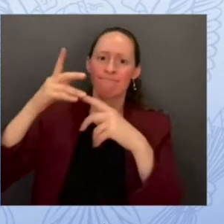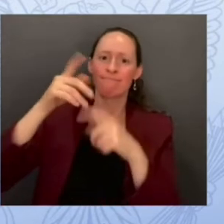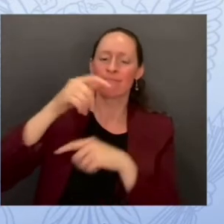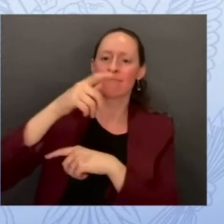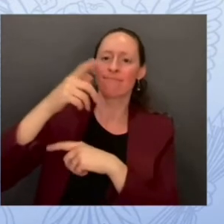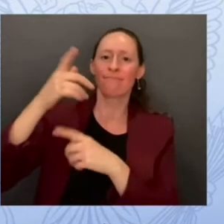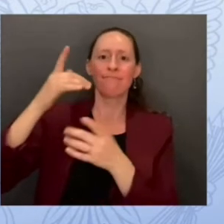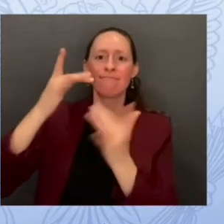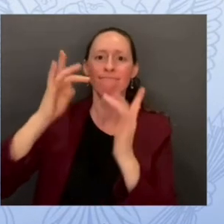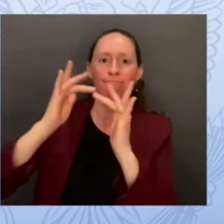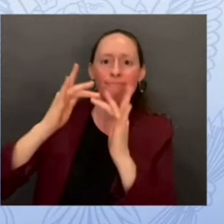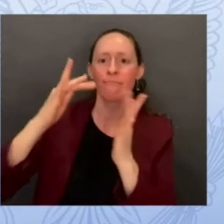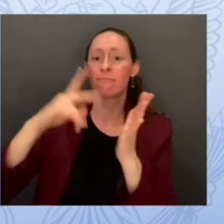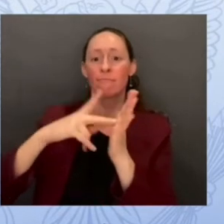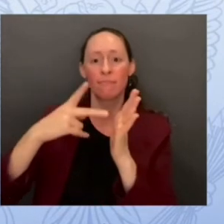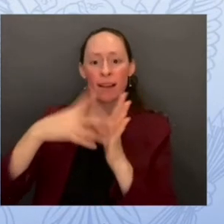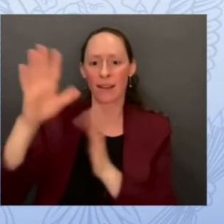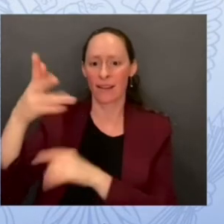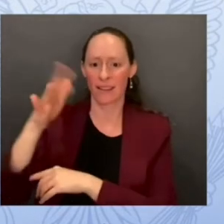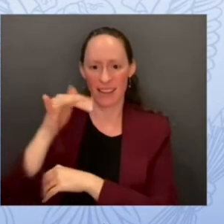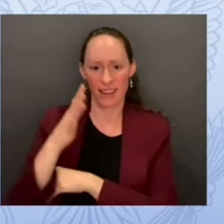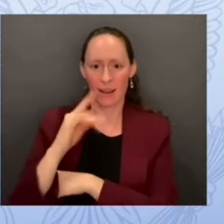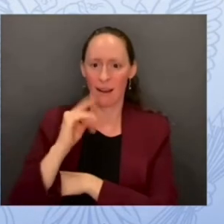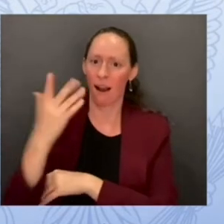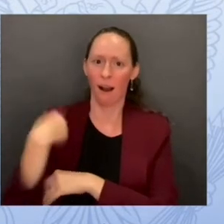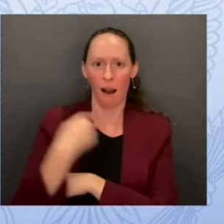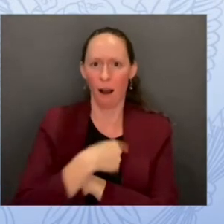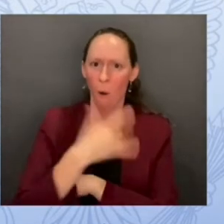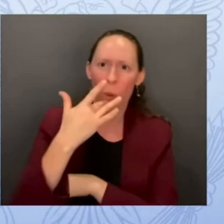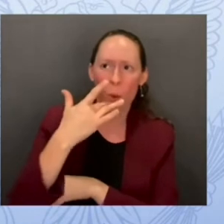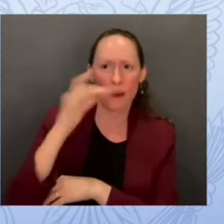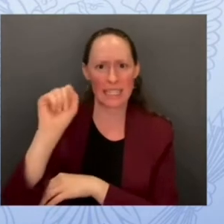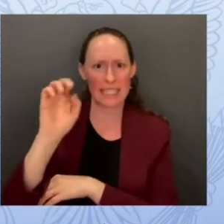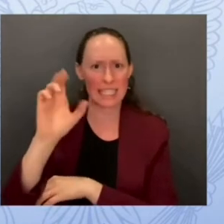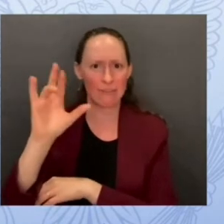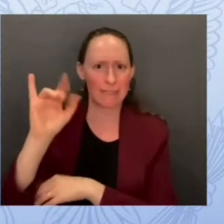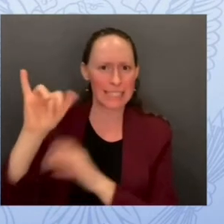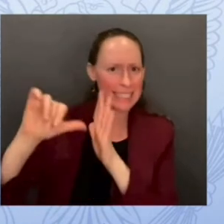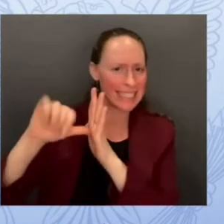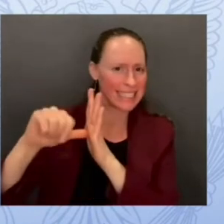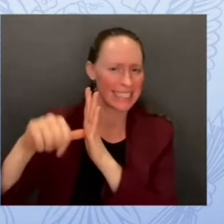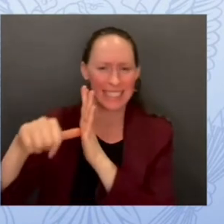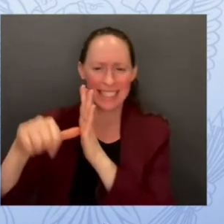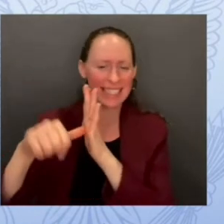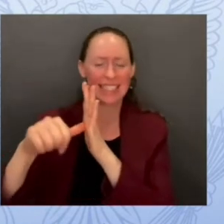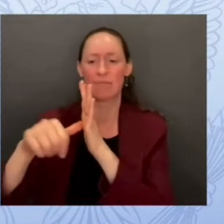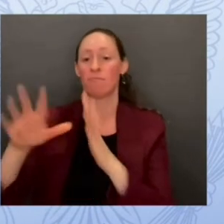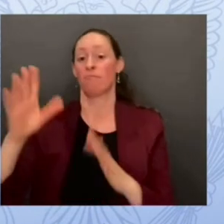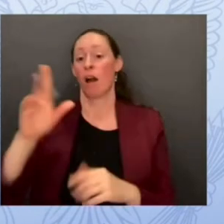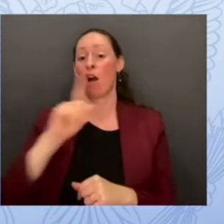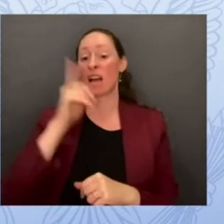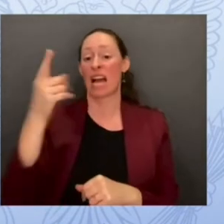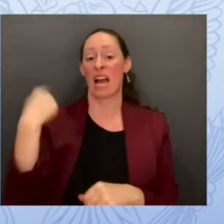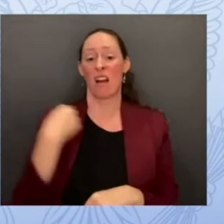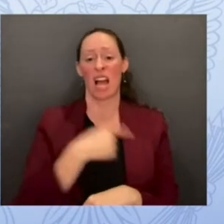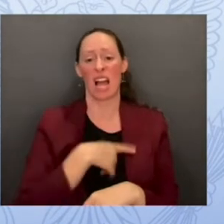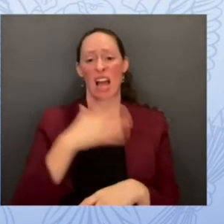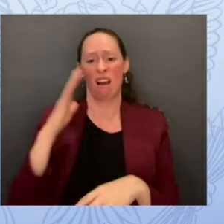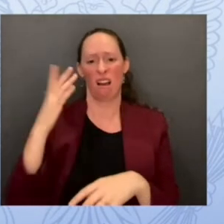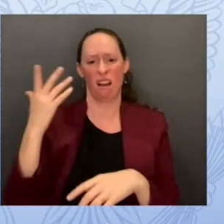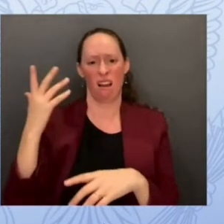that wasn't my doing but we are the newest agency in the federal government so just about five years old this november but